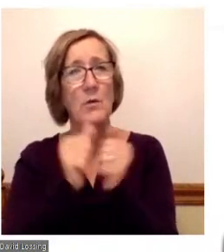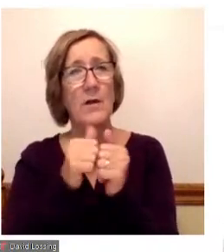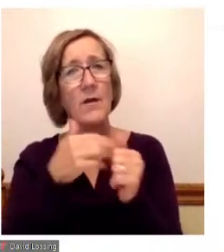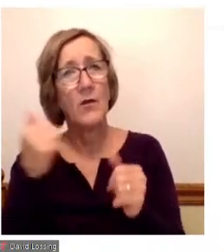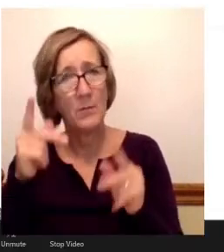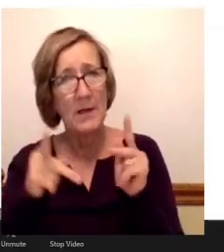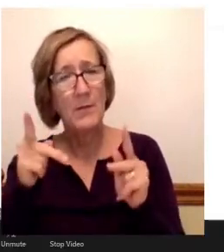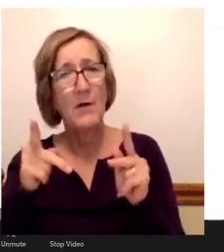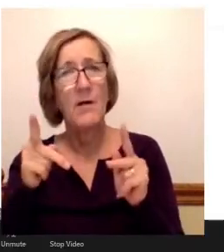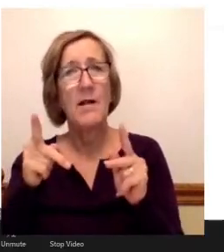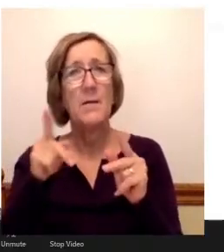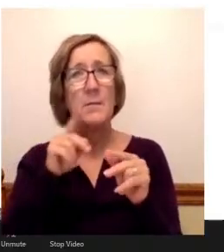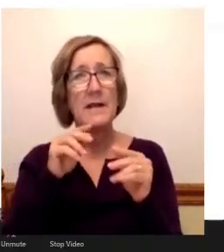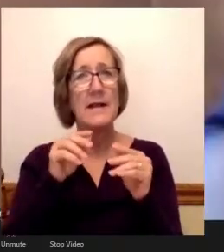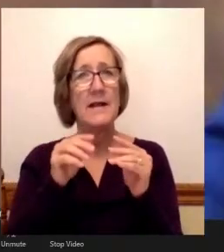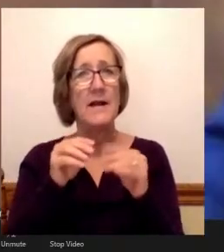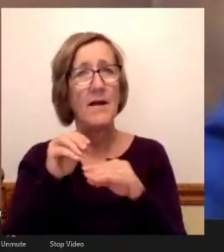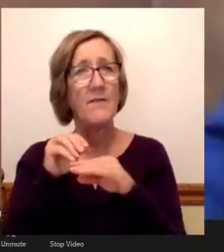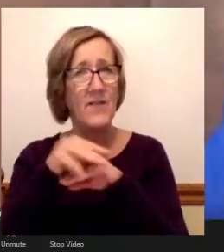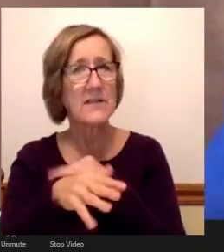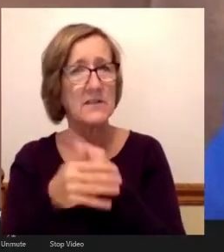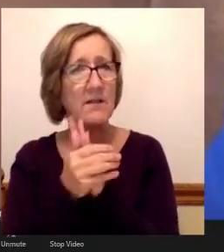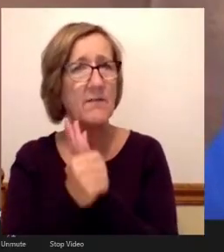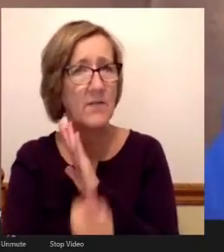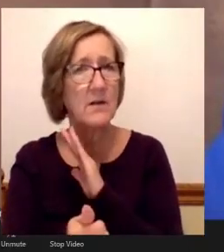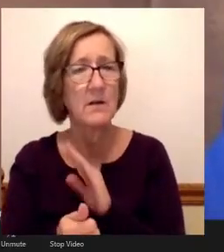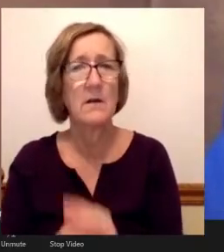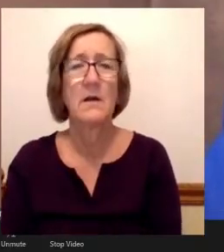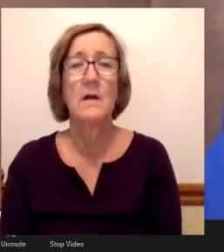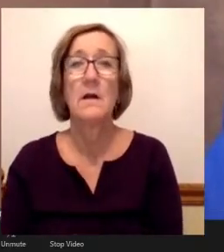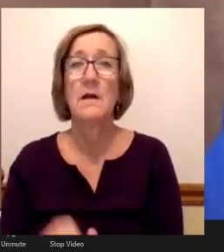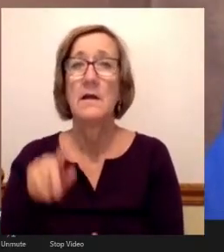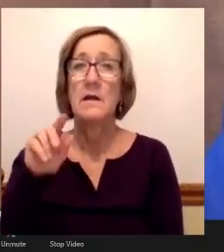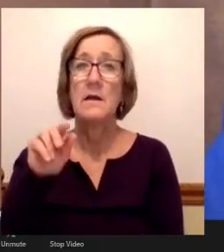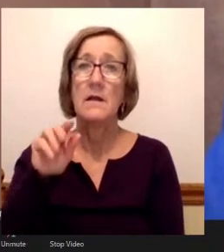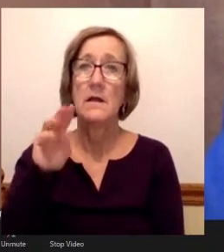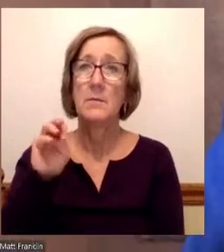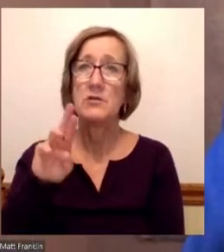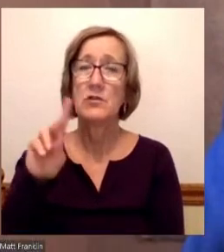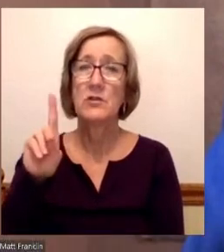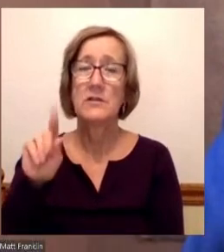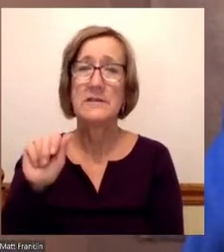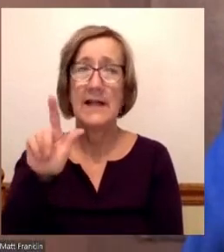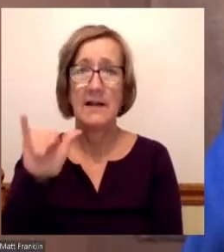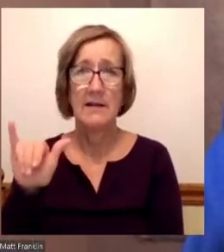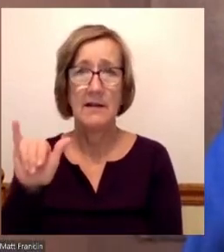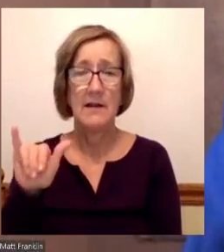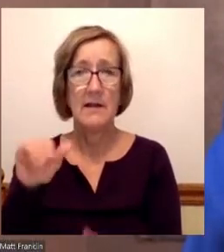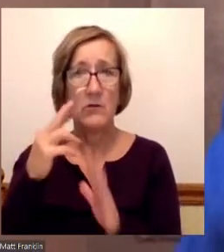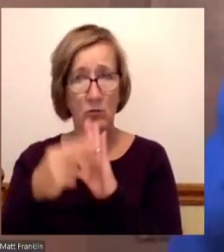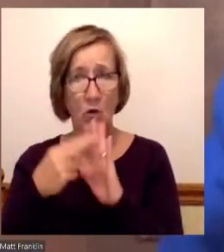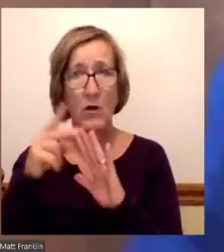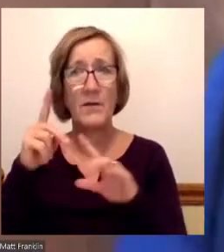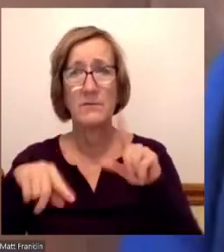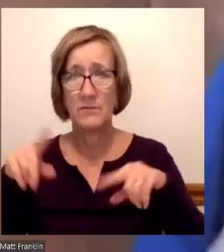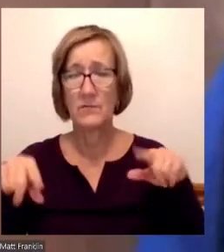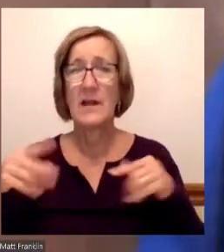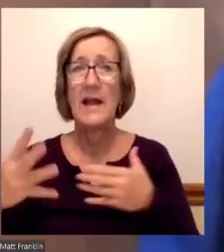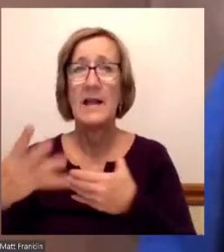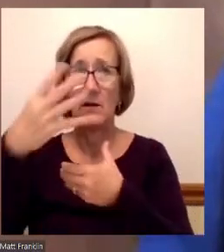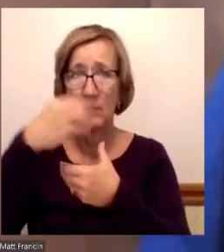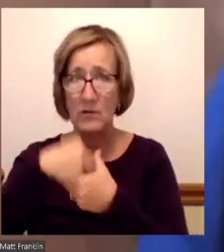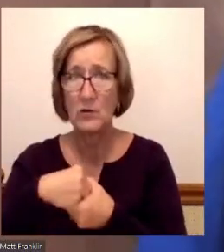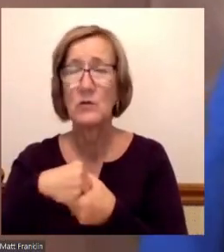you so much for that. On to Mr. Daly, the role that diversity, equity, and inclusion play in higher